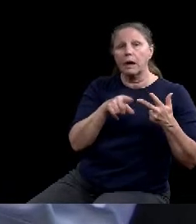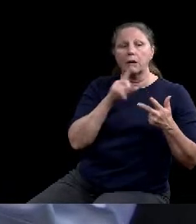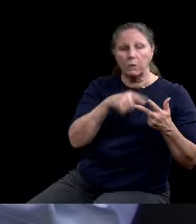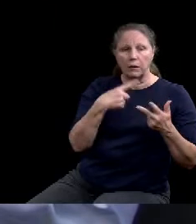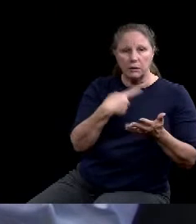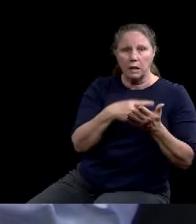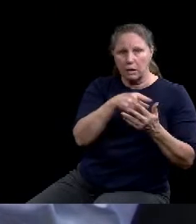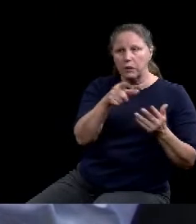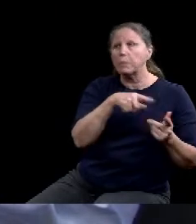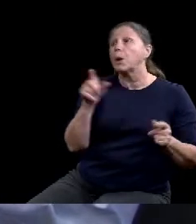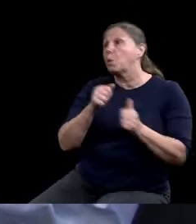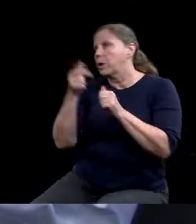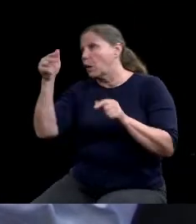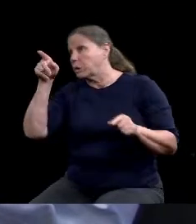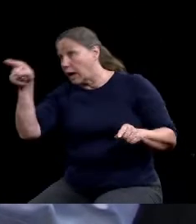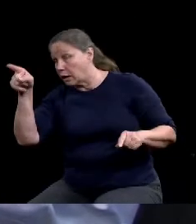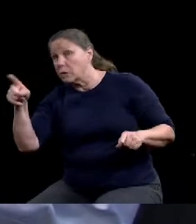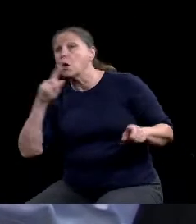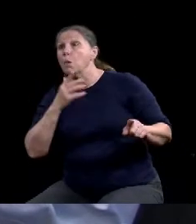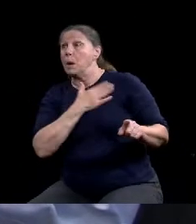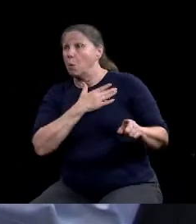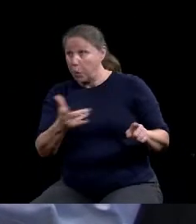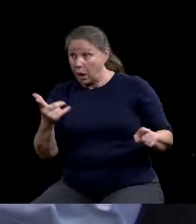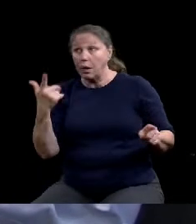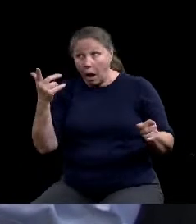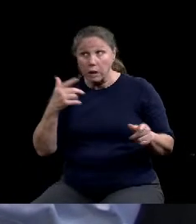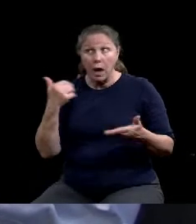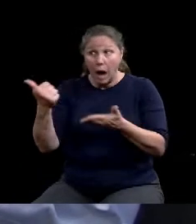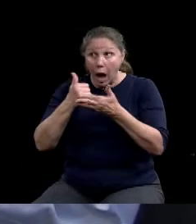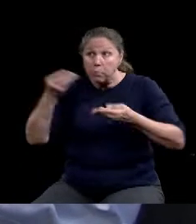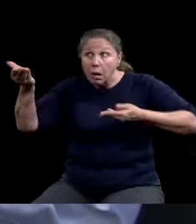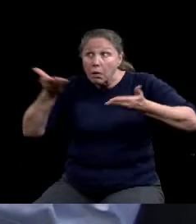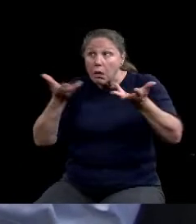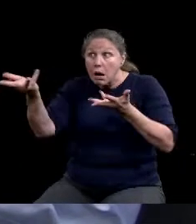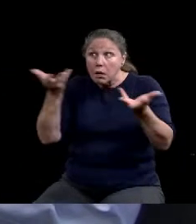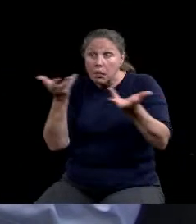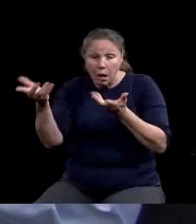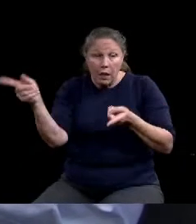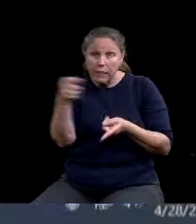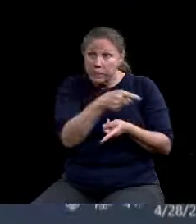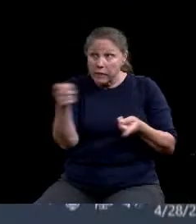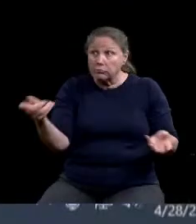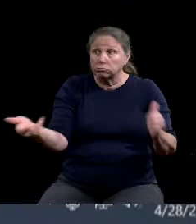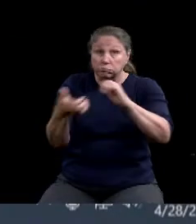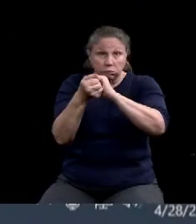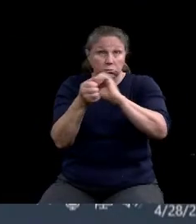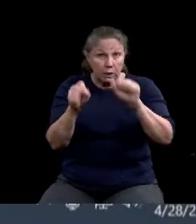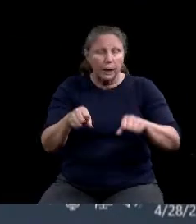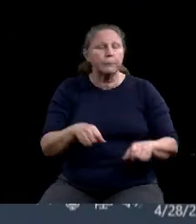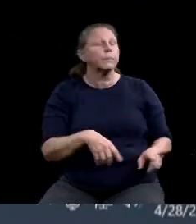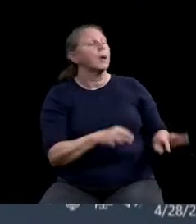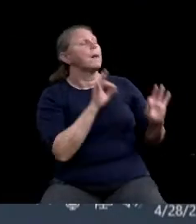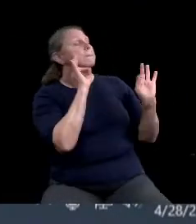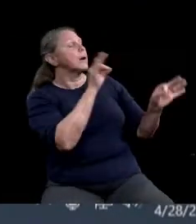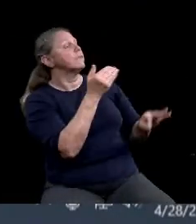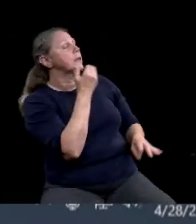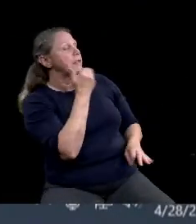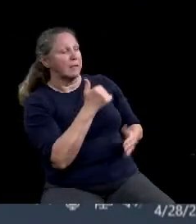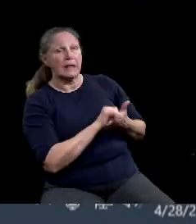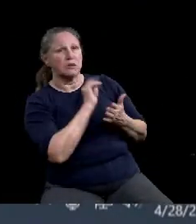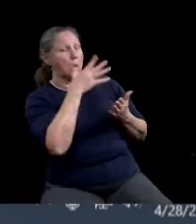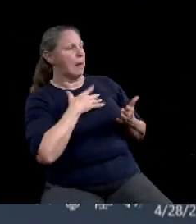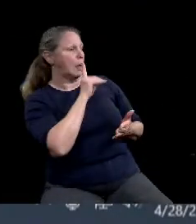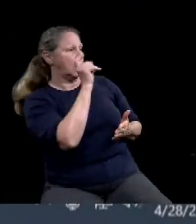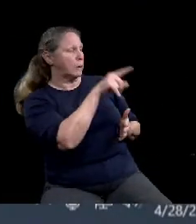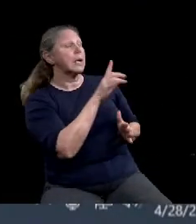us to provide these rooms for individuals. Perfect. Thank you for that. Those are the questions I had. I want to say that, you know, I